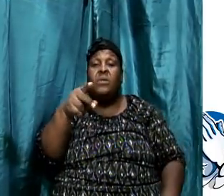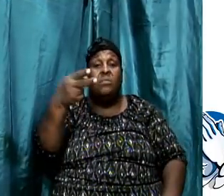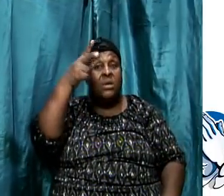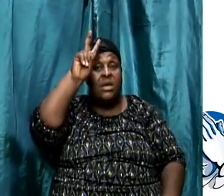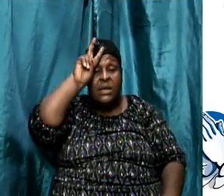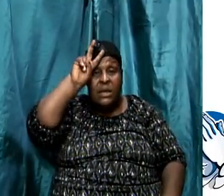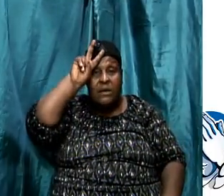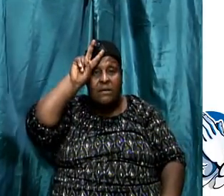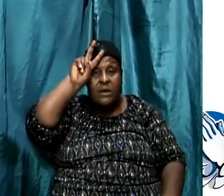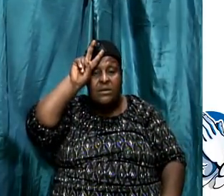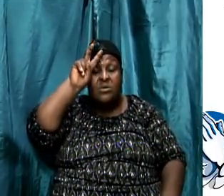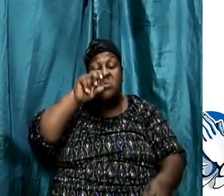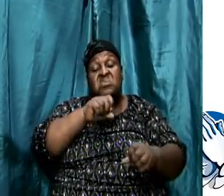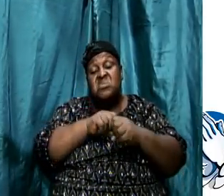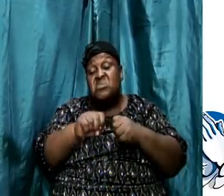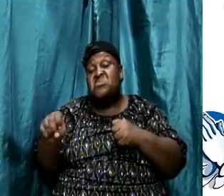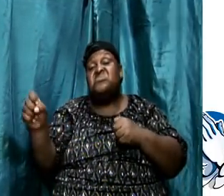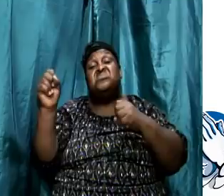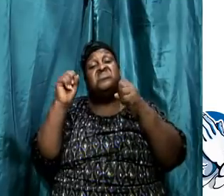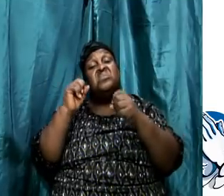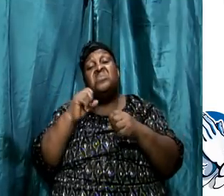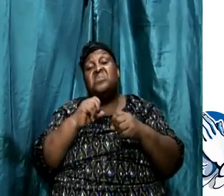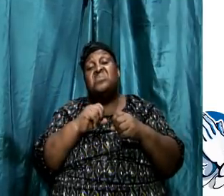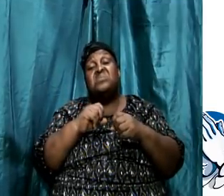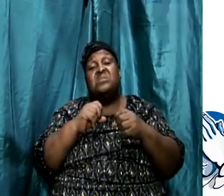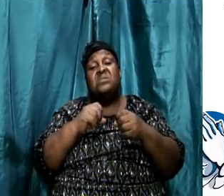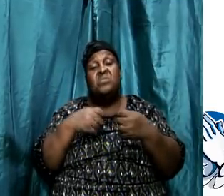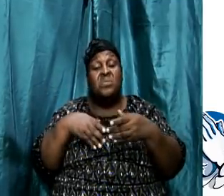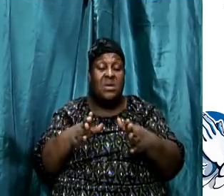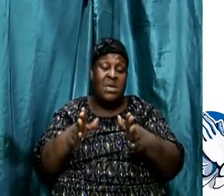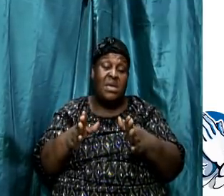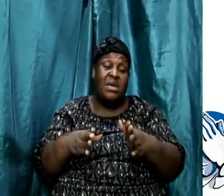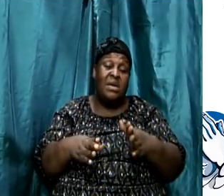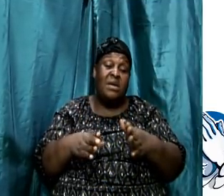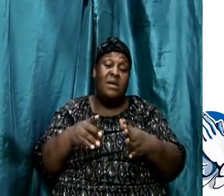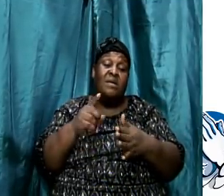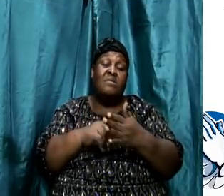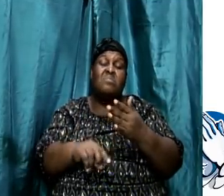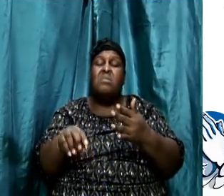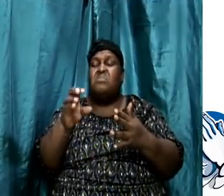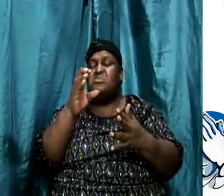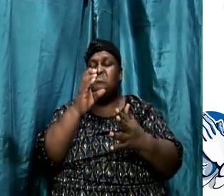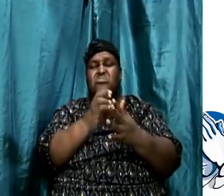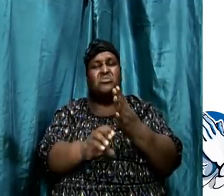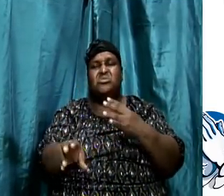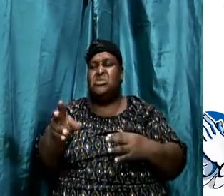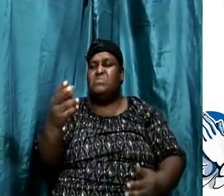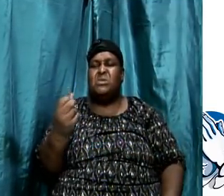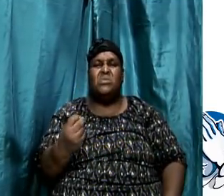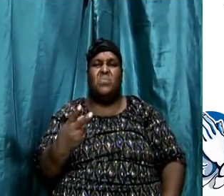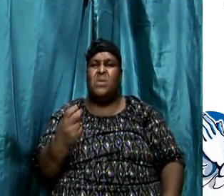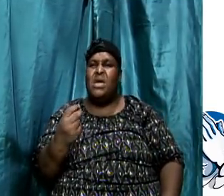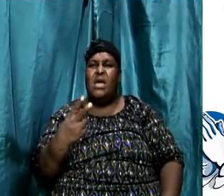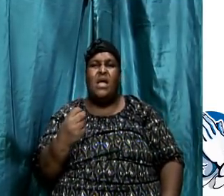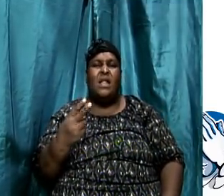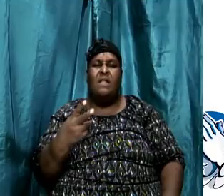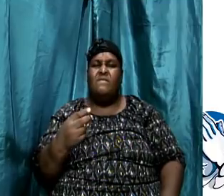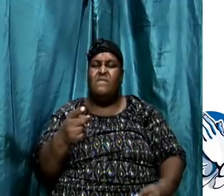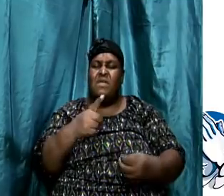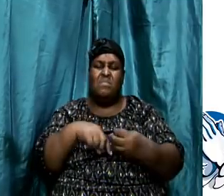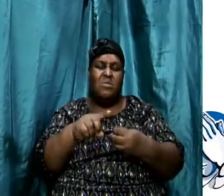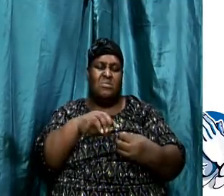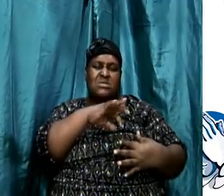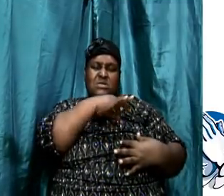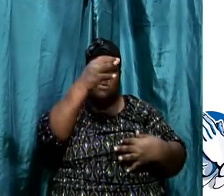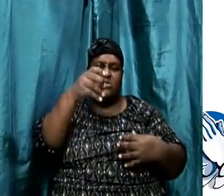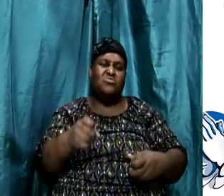So the context of the whole of what he was dealing with from chapter 12 going forward was about spiritual gifts. In chapter 13,